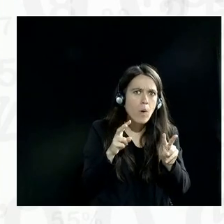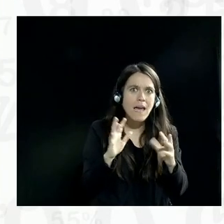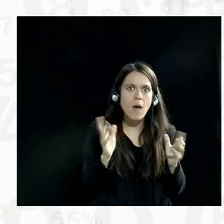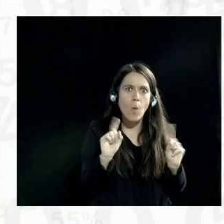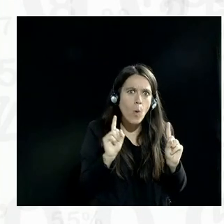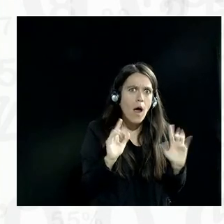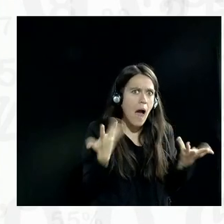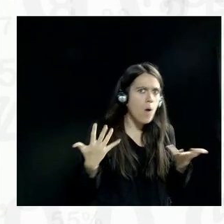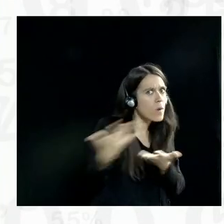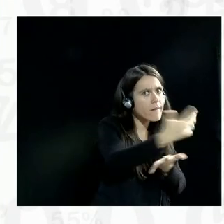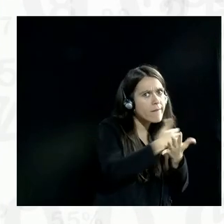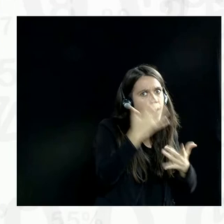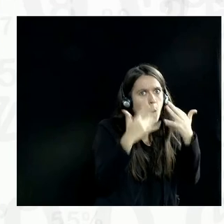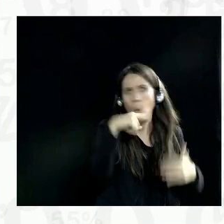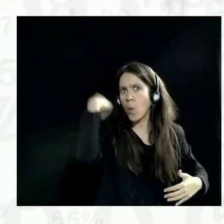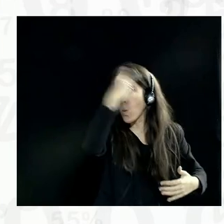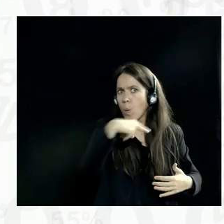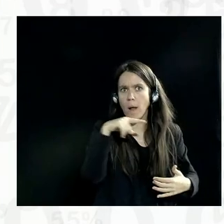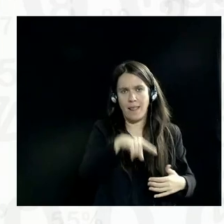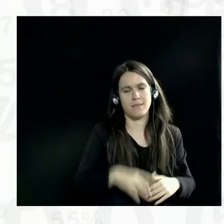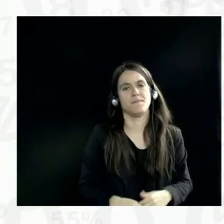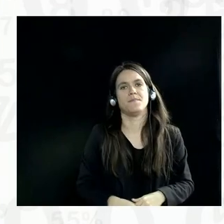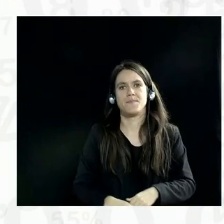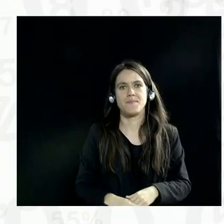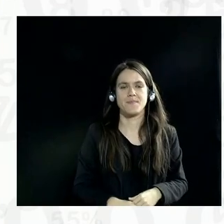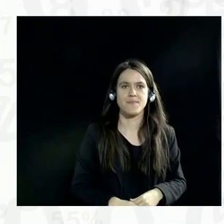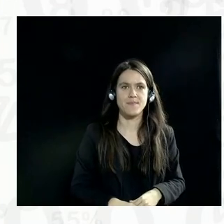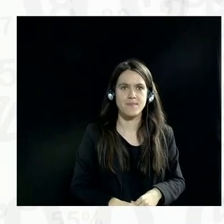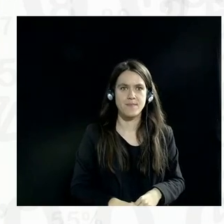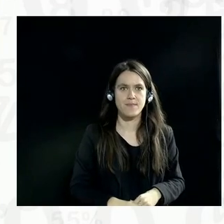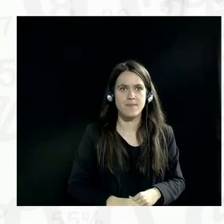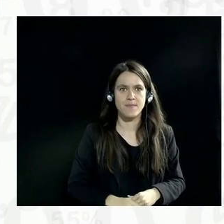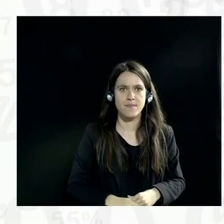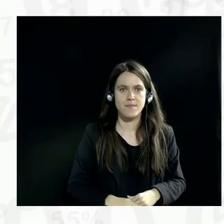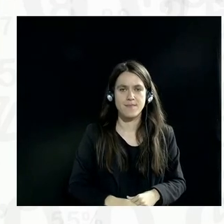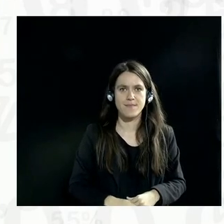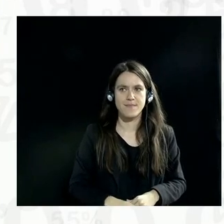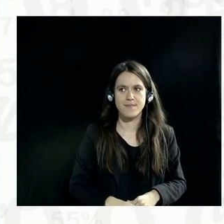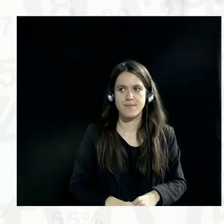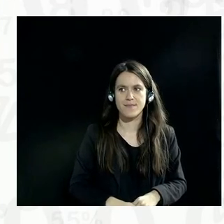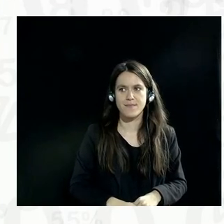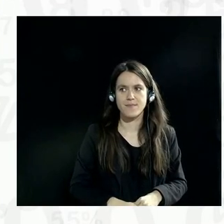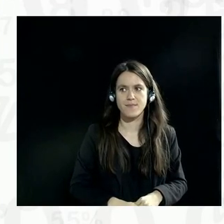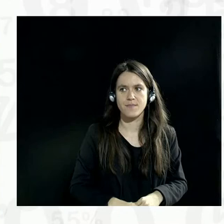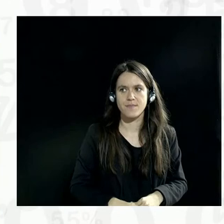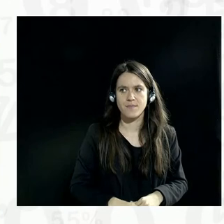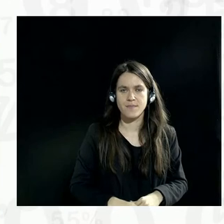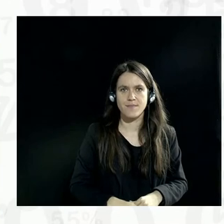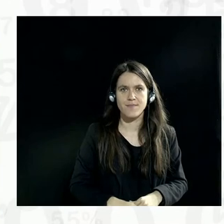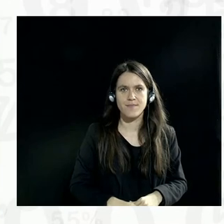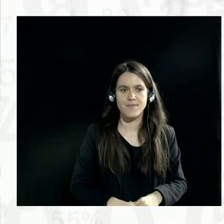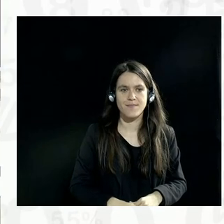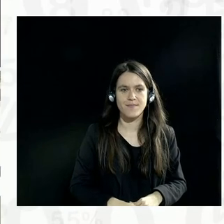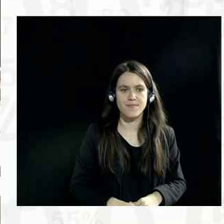data. Thank you. I think, yes, Idridesha Madhu. Yes, thank you.